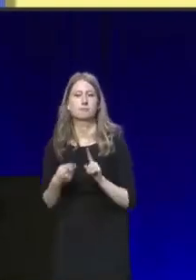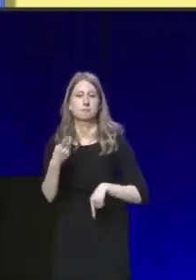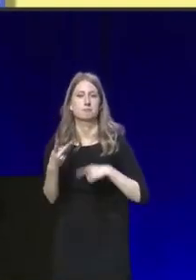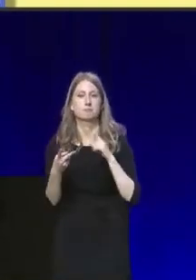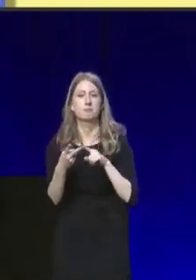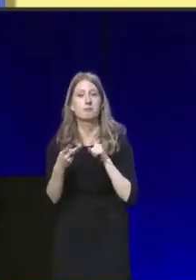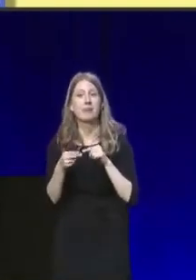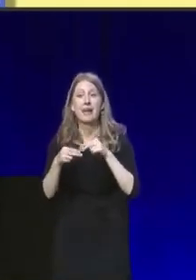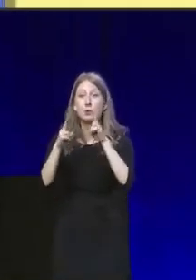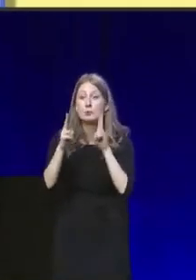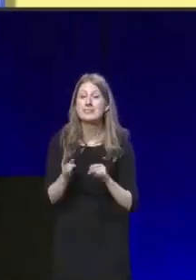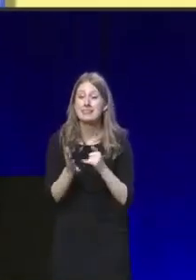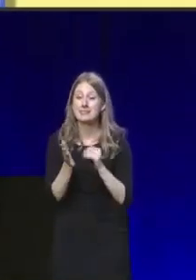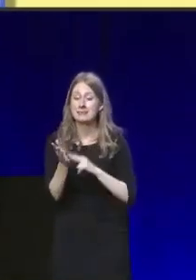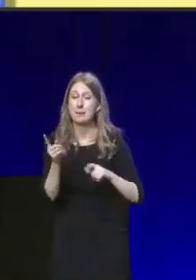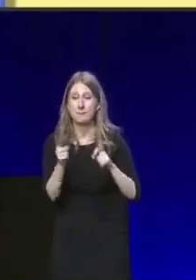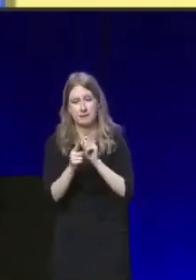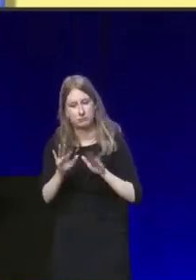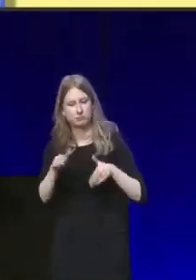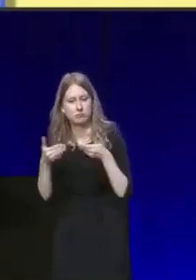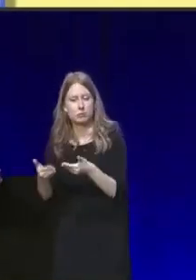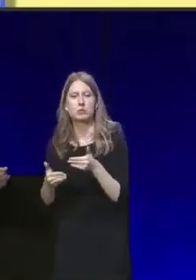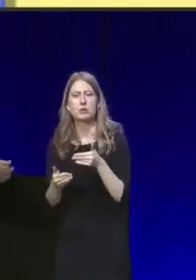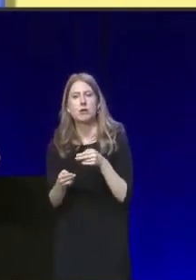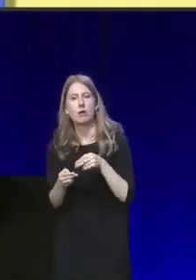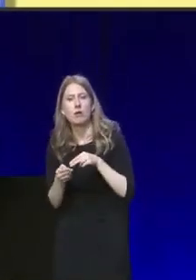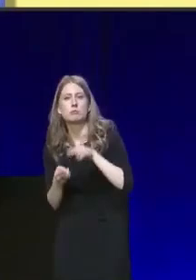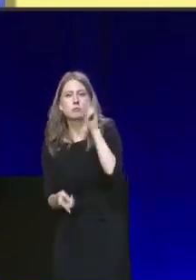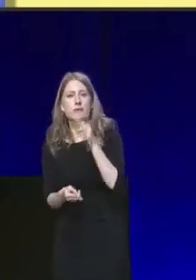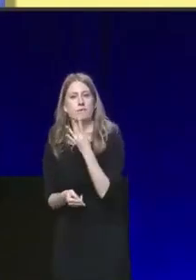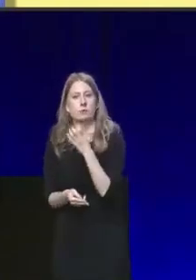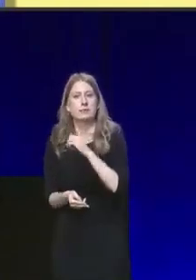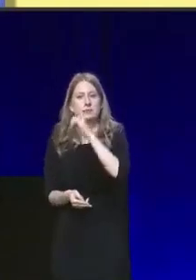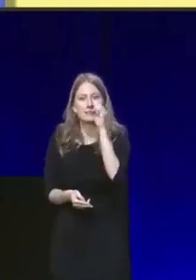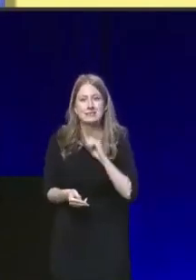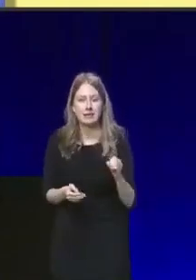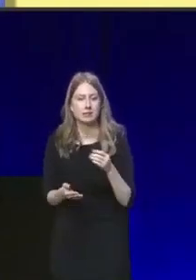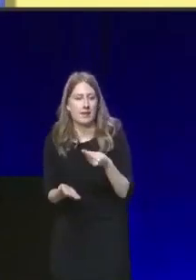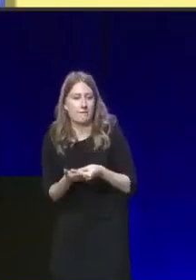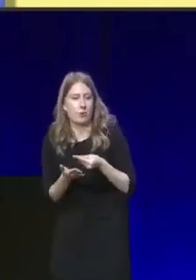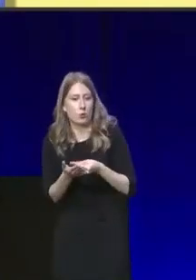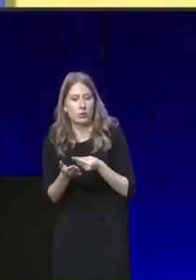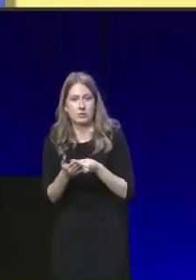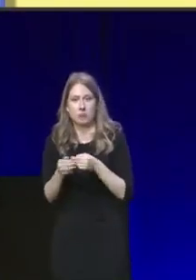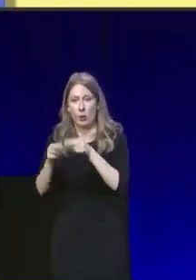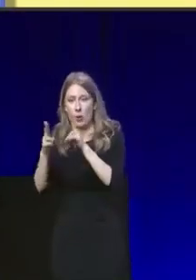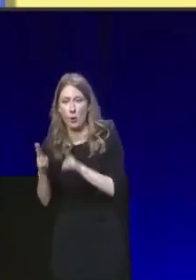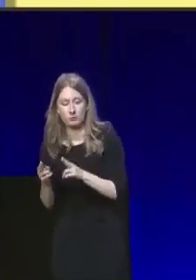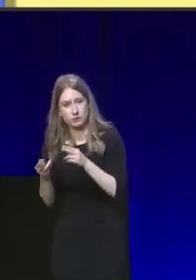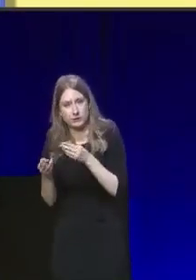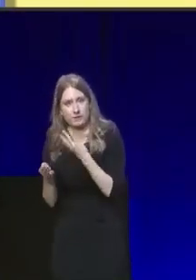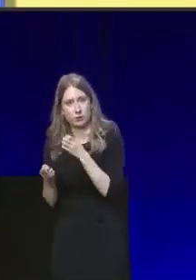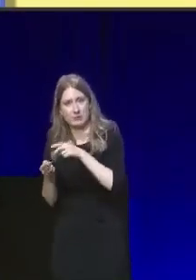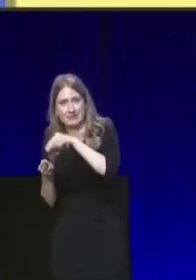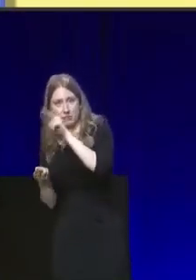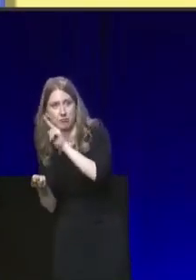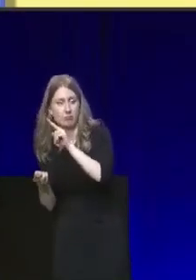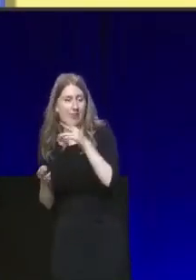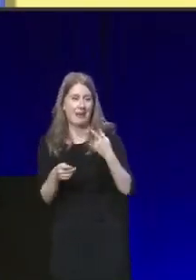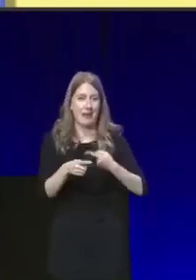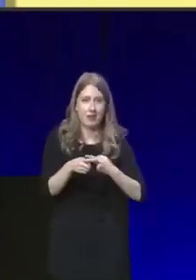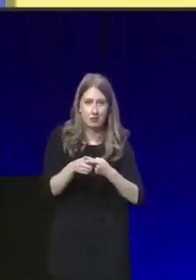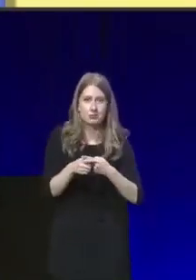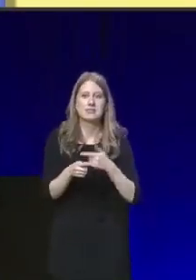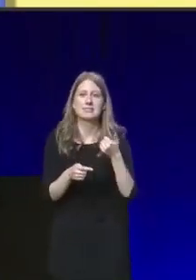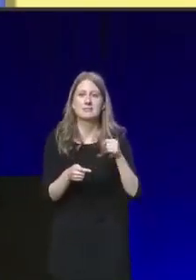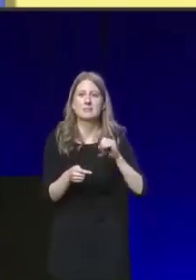the SNP have delivered over 40% more affordable homes per head of population than in England and over 70% more